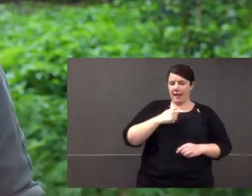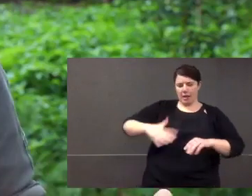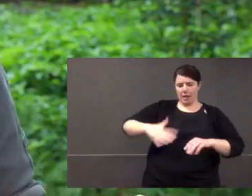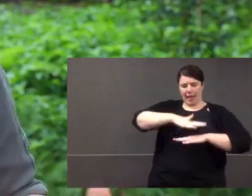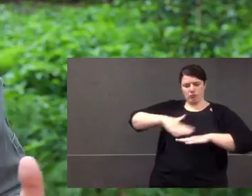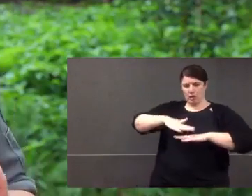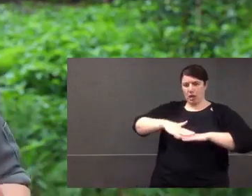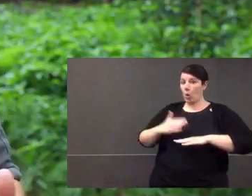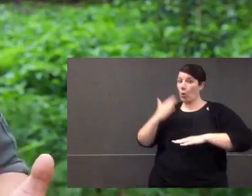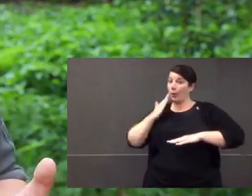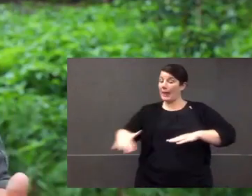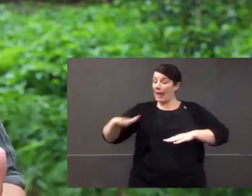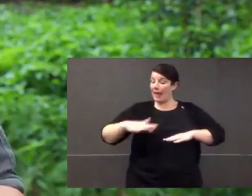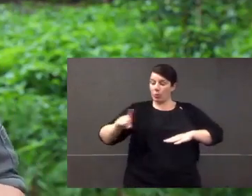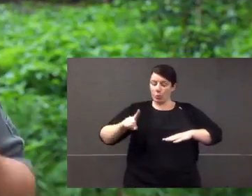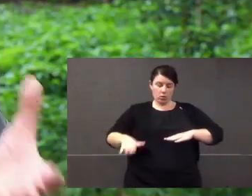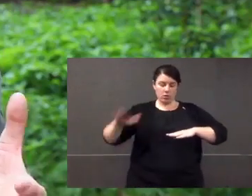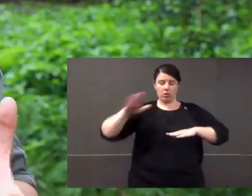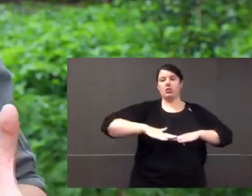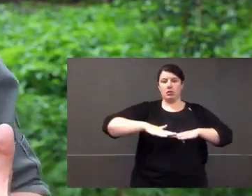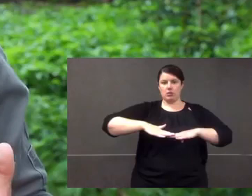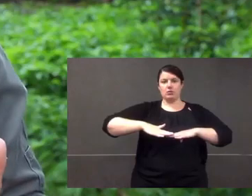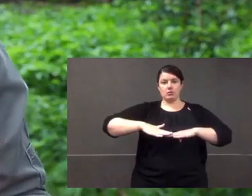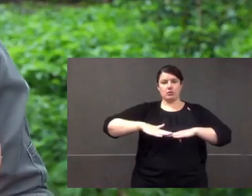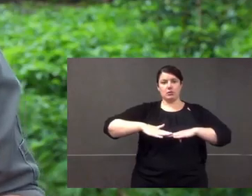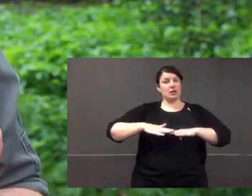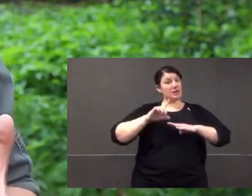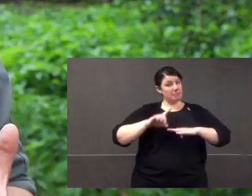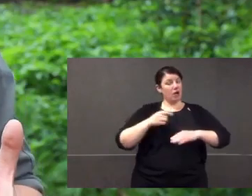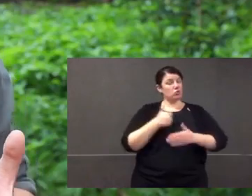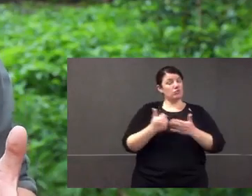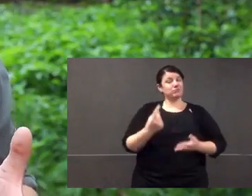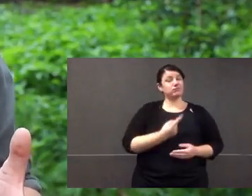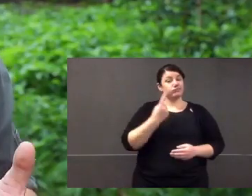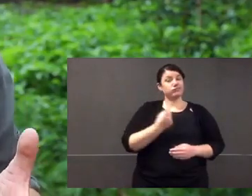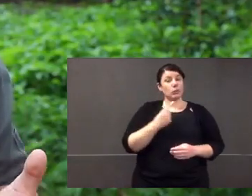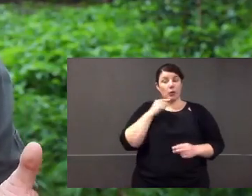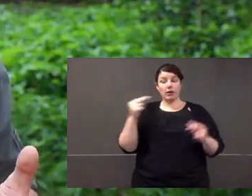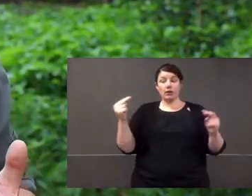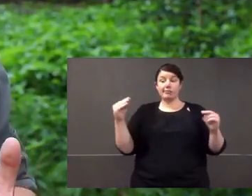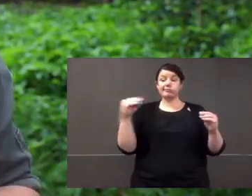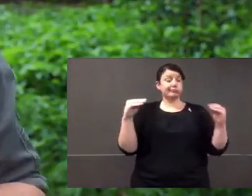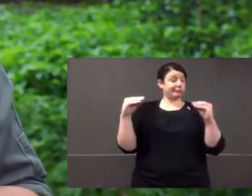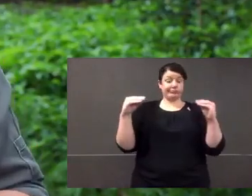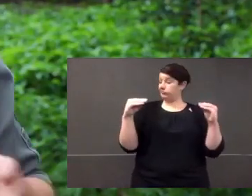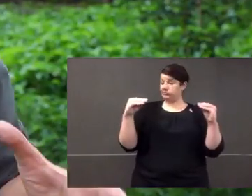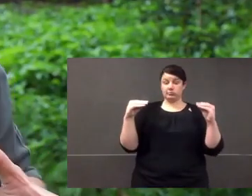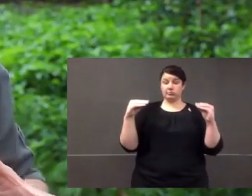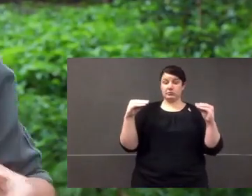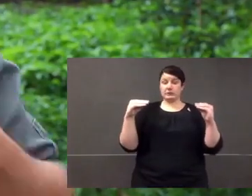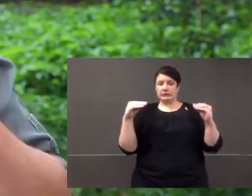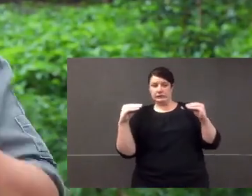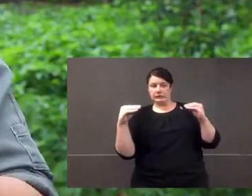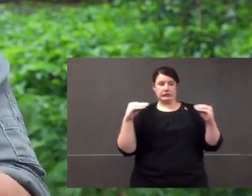of the time. Now, a male will have a territory and so will females and the female territories will overlap the males, but they're pretty